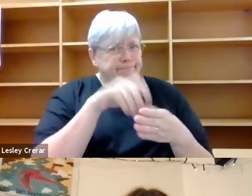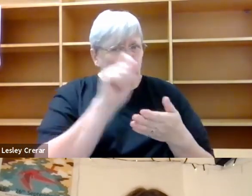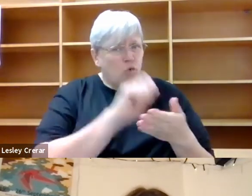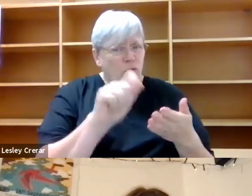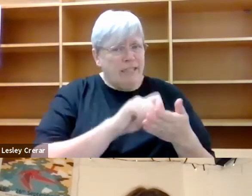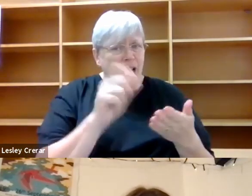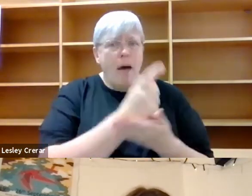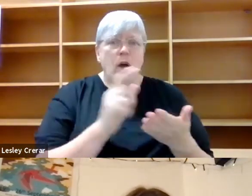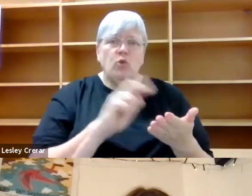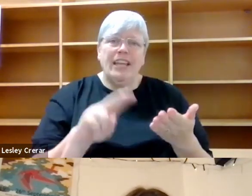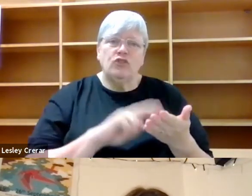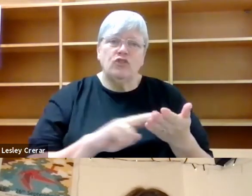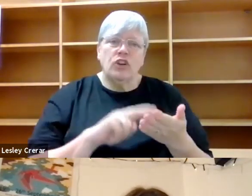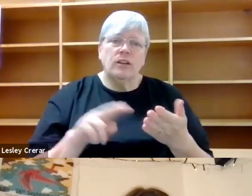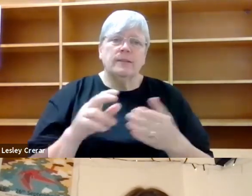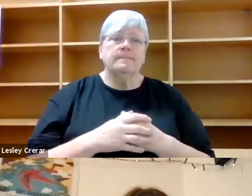nature?